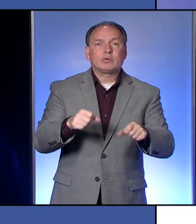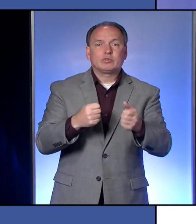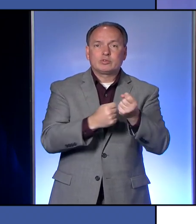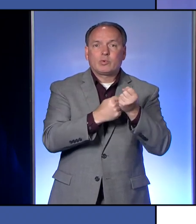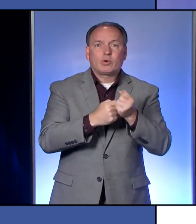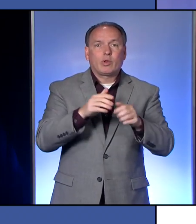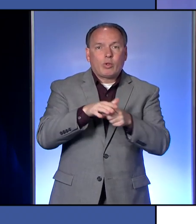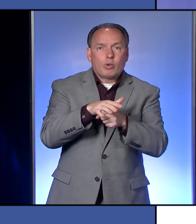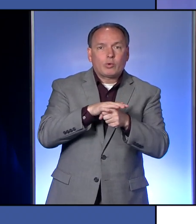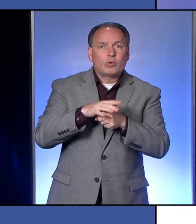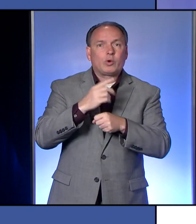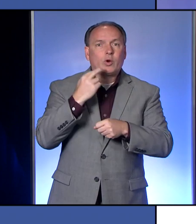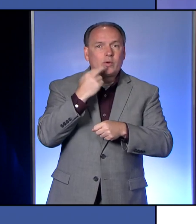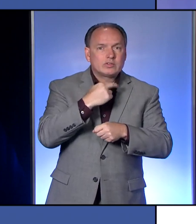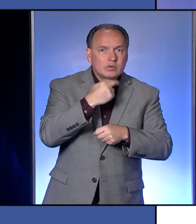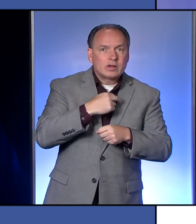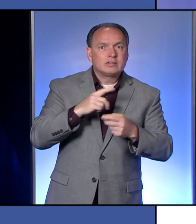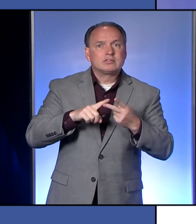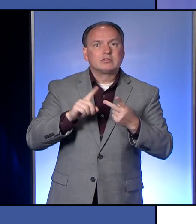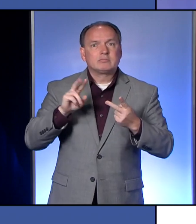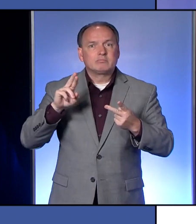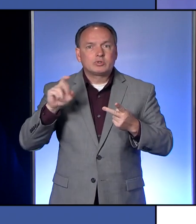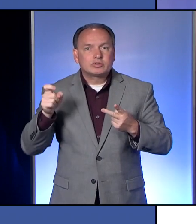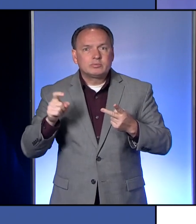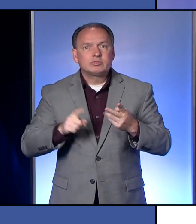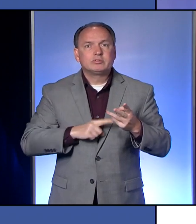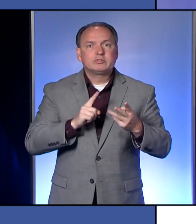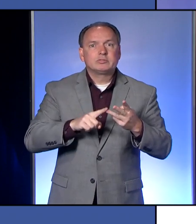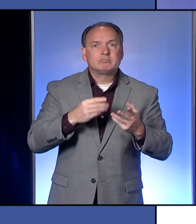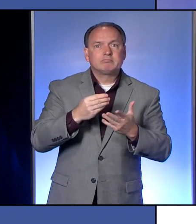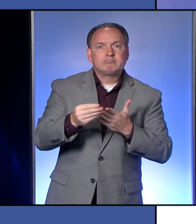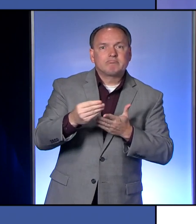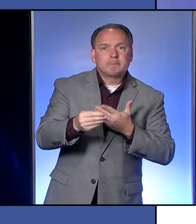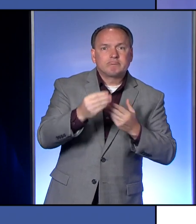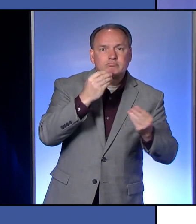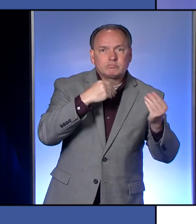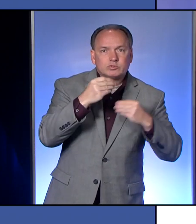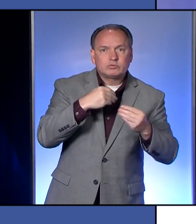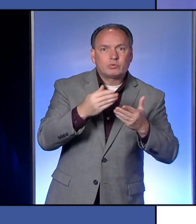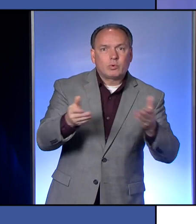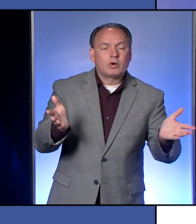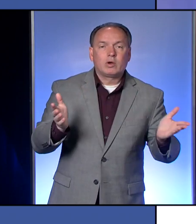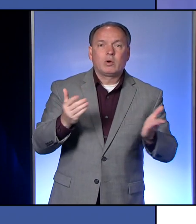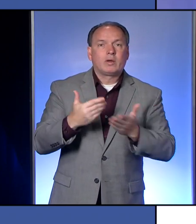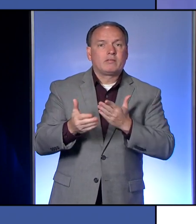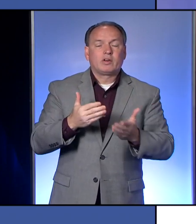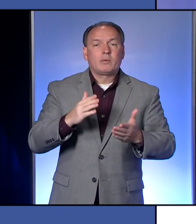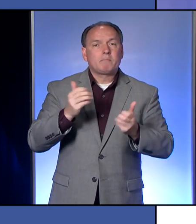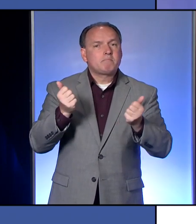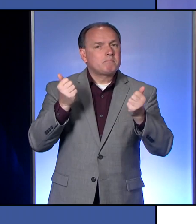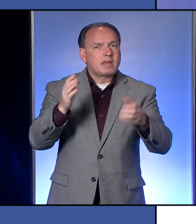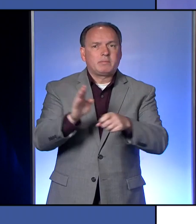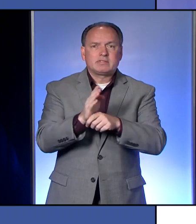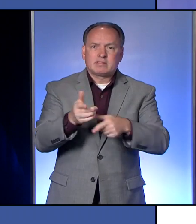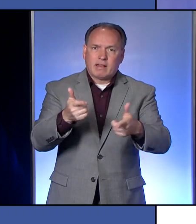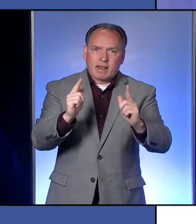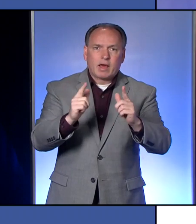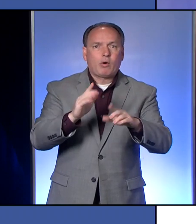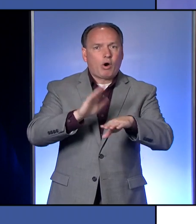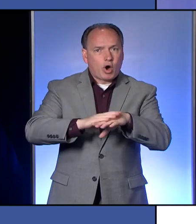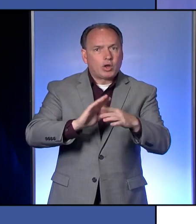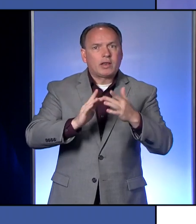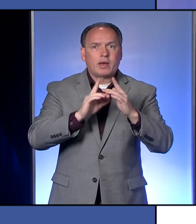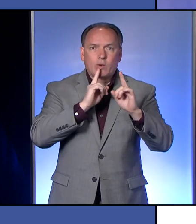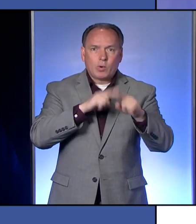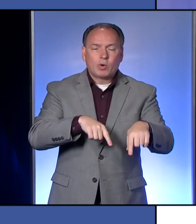restaurants, getting your prescriptions or picking up your groceries. Many businesses allow you to place orders online or by